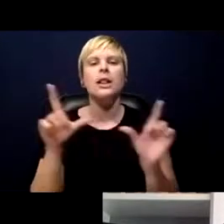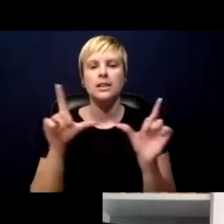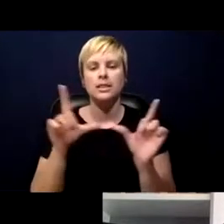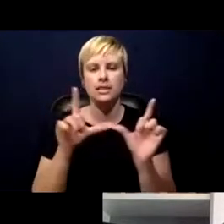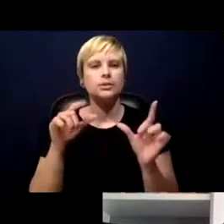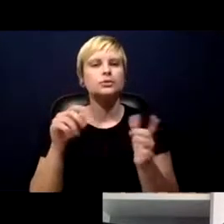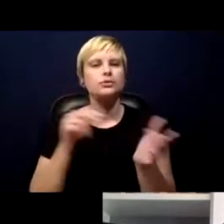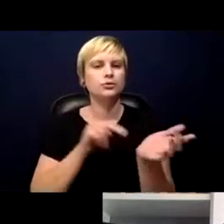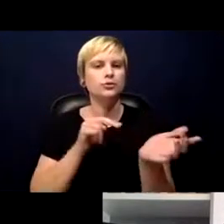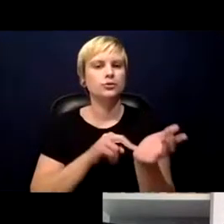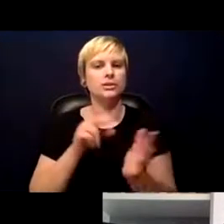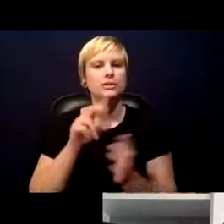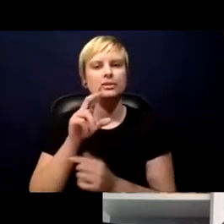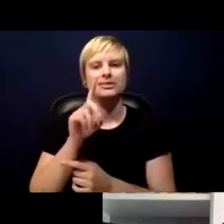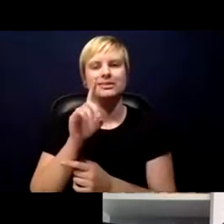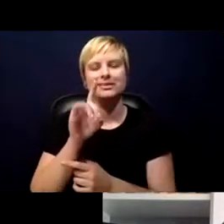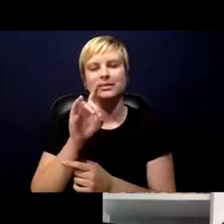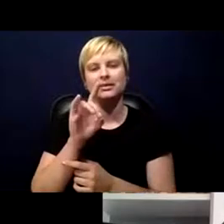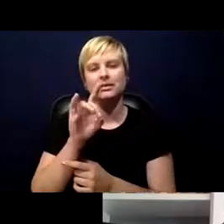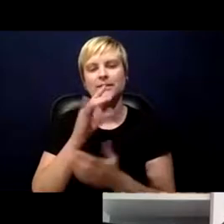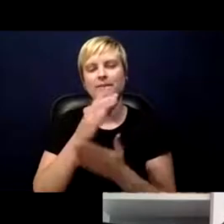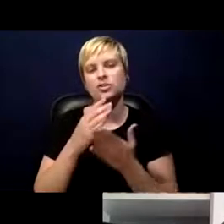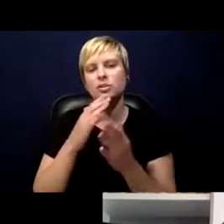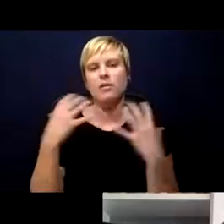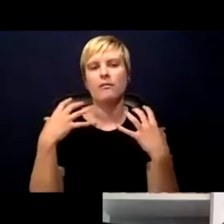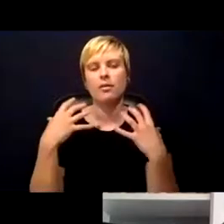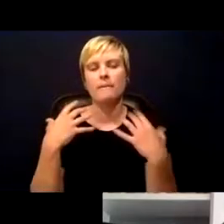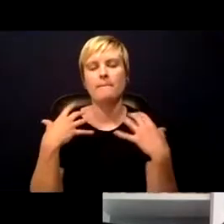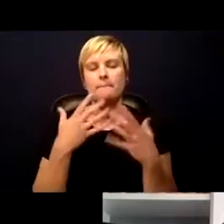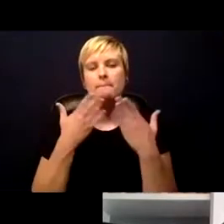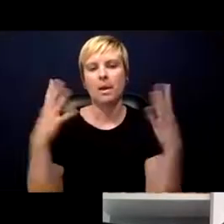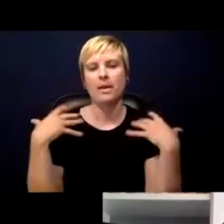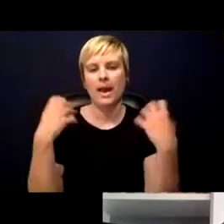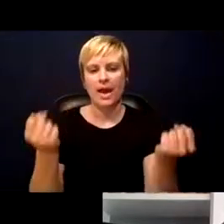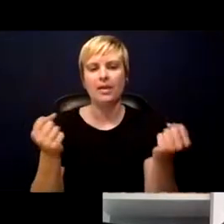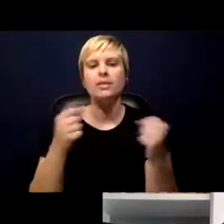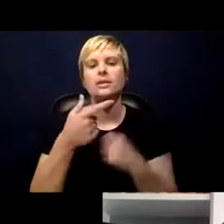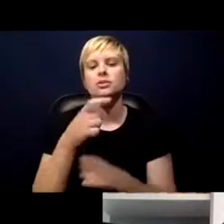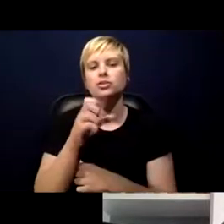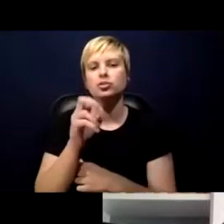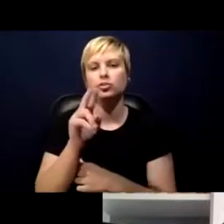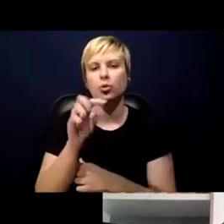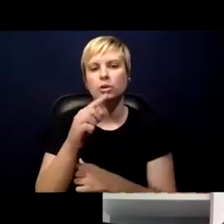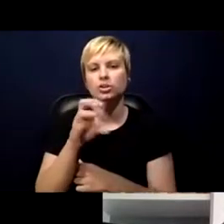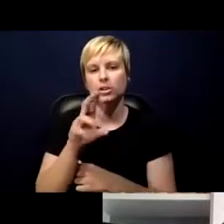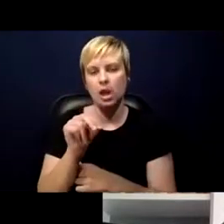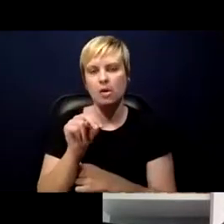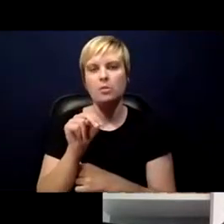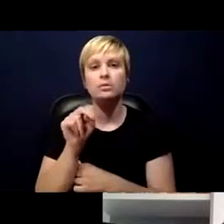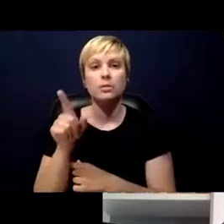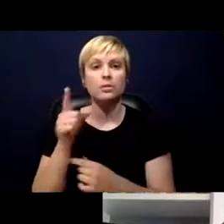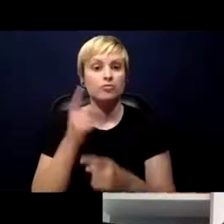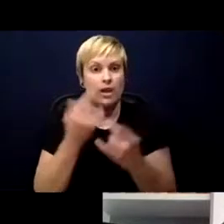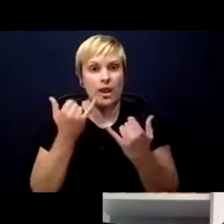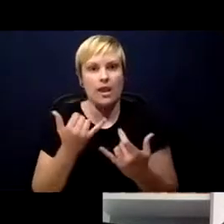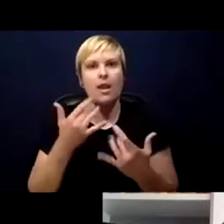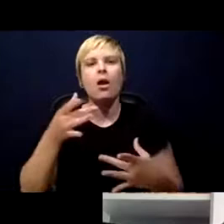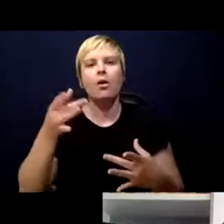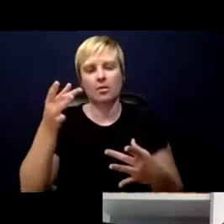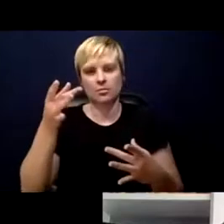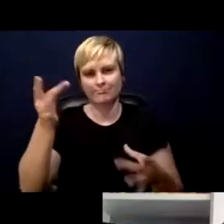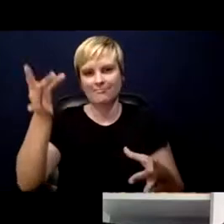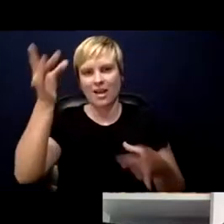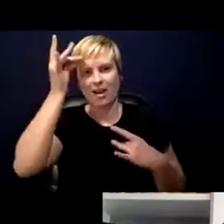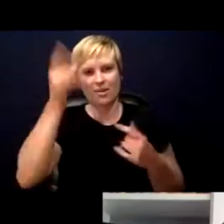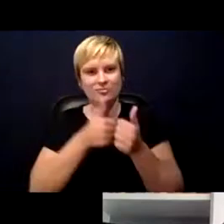of Public Health Clinic at the Adams State Service Center in Georgetown, who is doing contact tracing as we speak in case investigations.